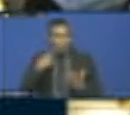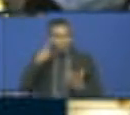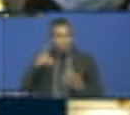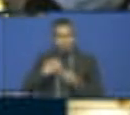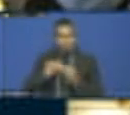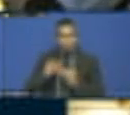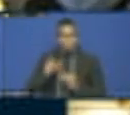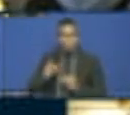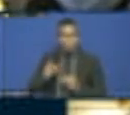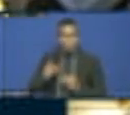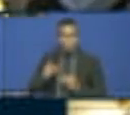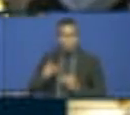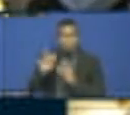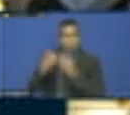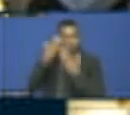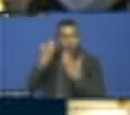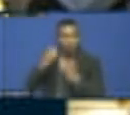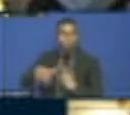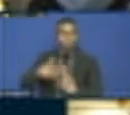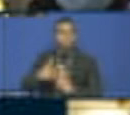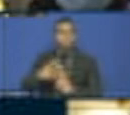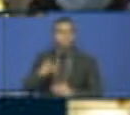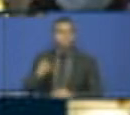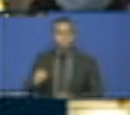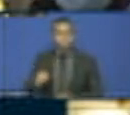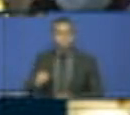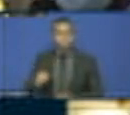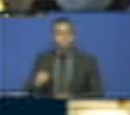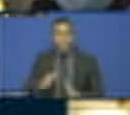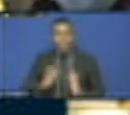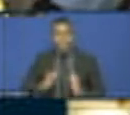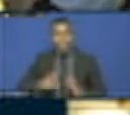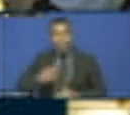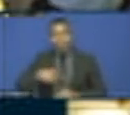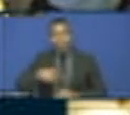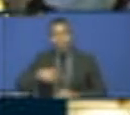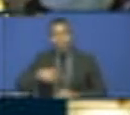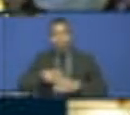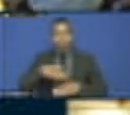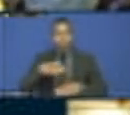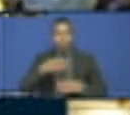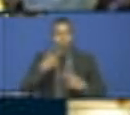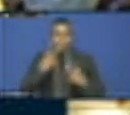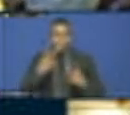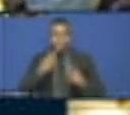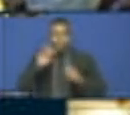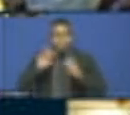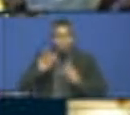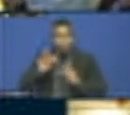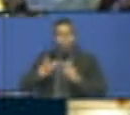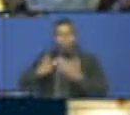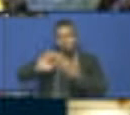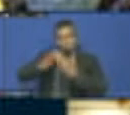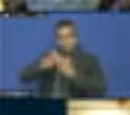and reintroduce, so to say, these SDGs to our people down in the communities, the